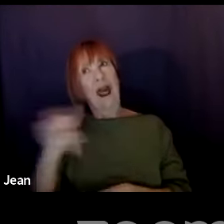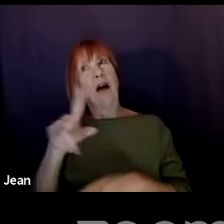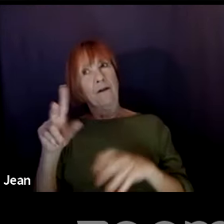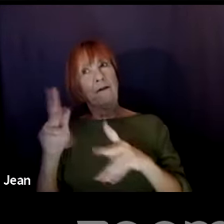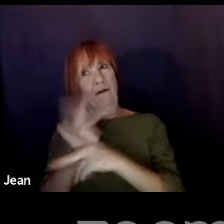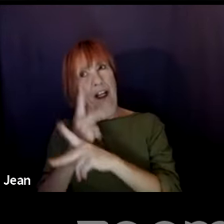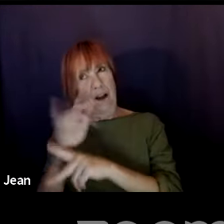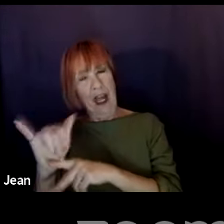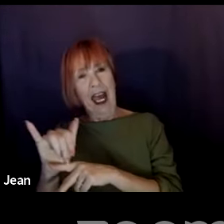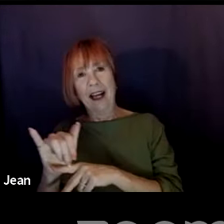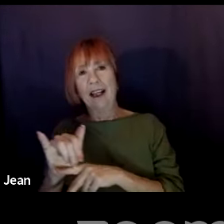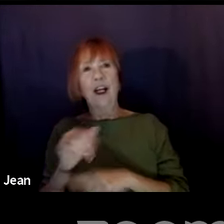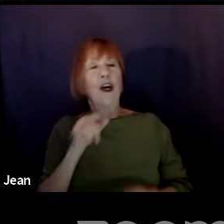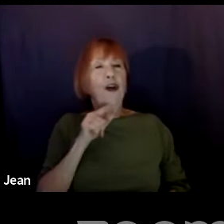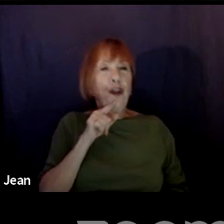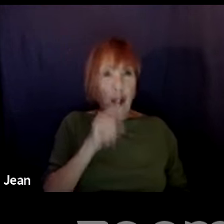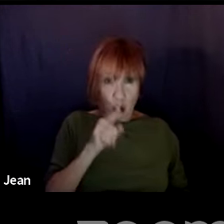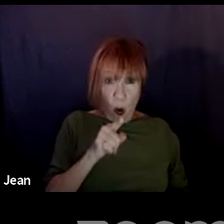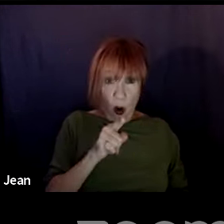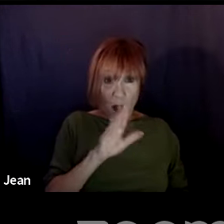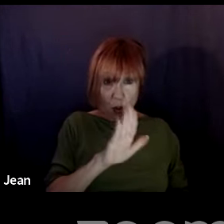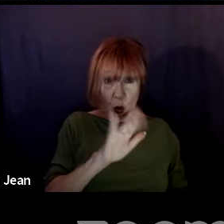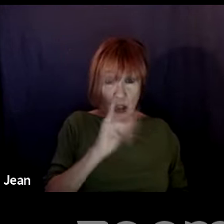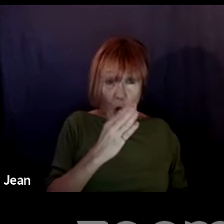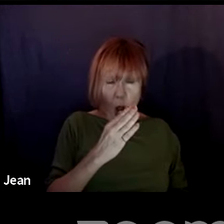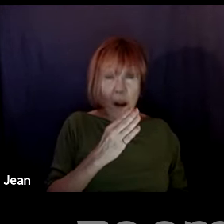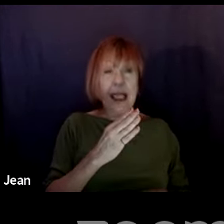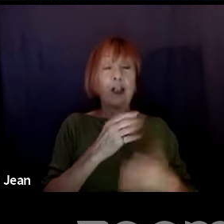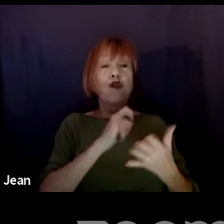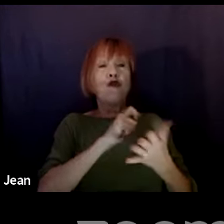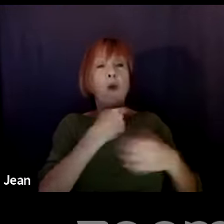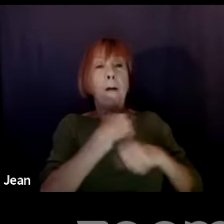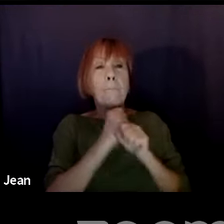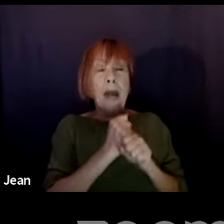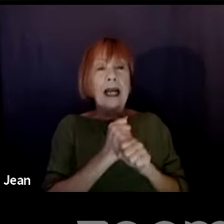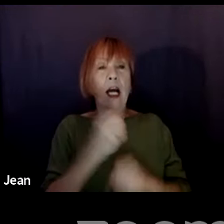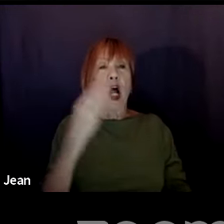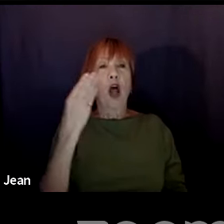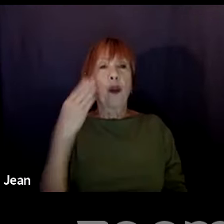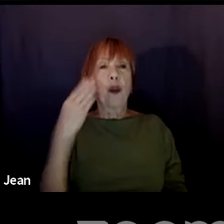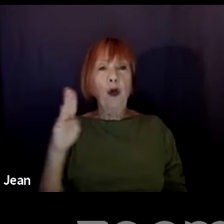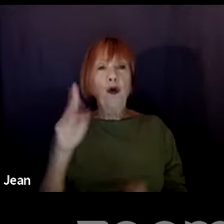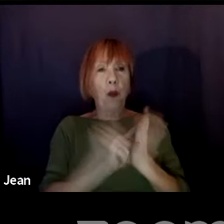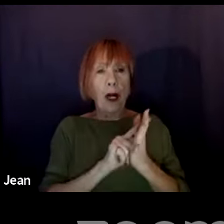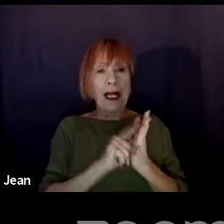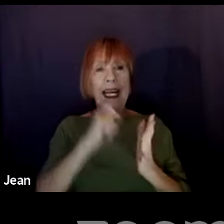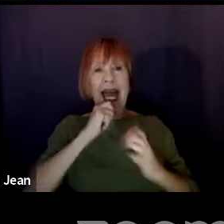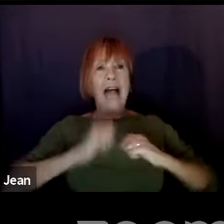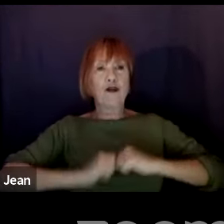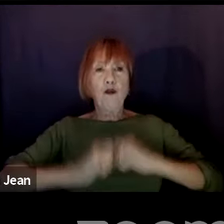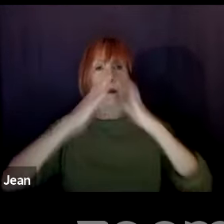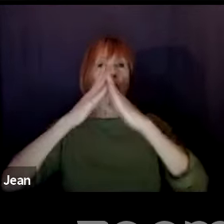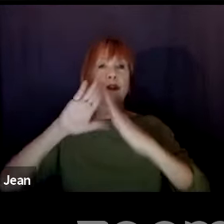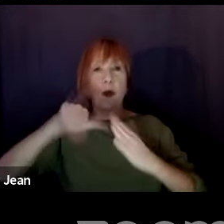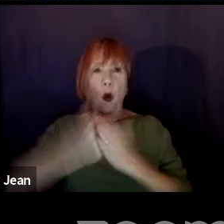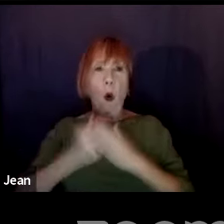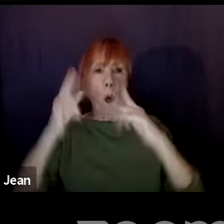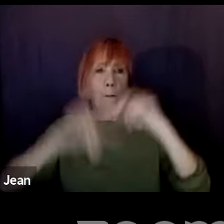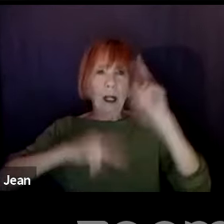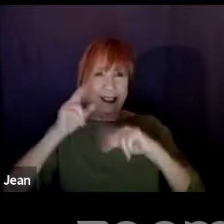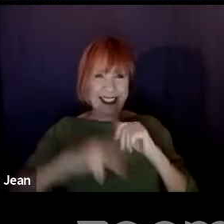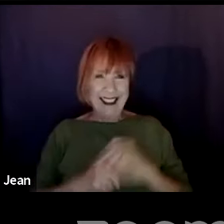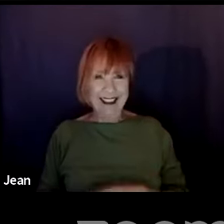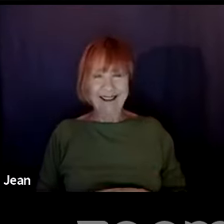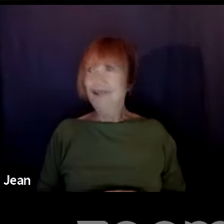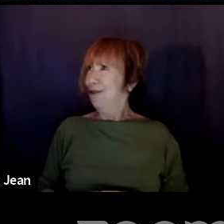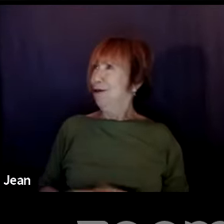your, your job is to create the blueprint, not to build the whole goddamn building. Good point. Good point to